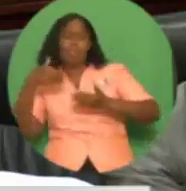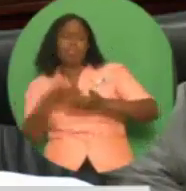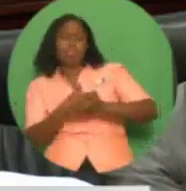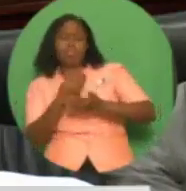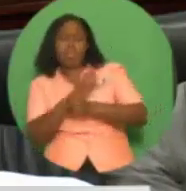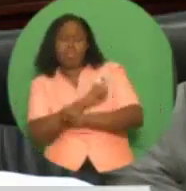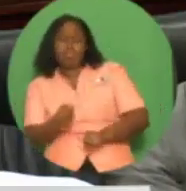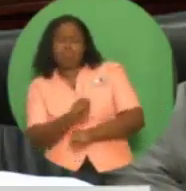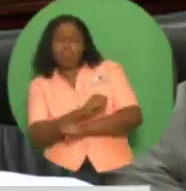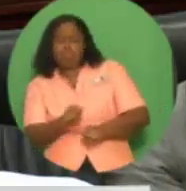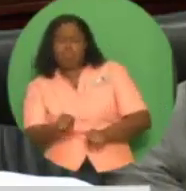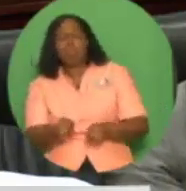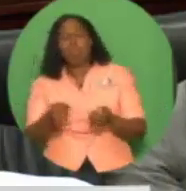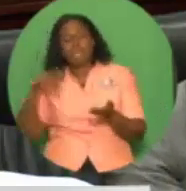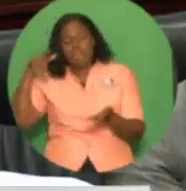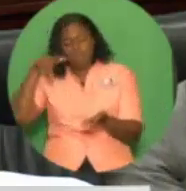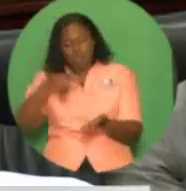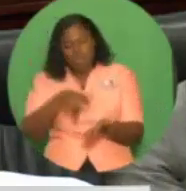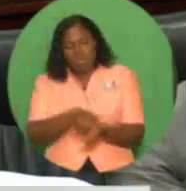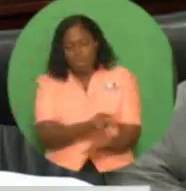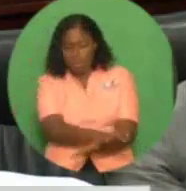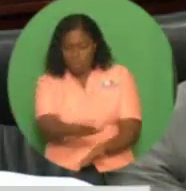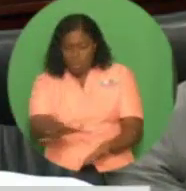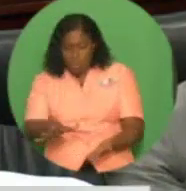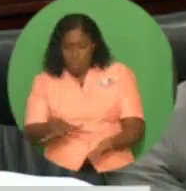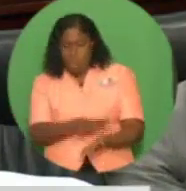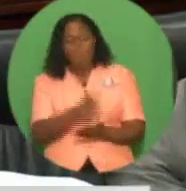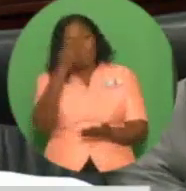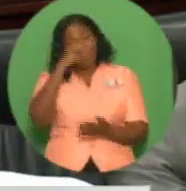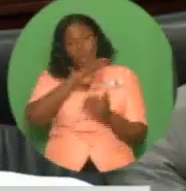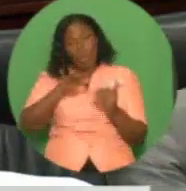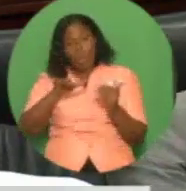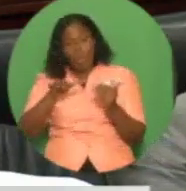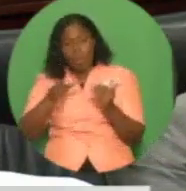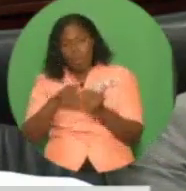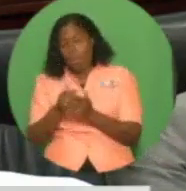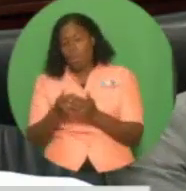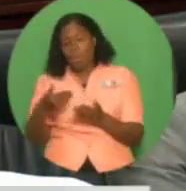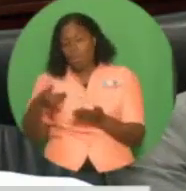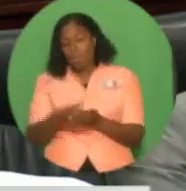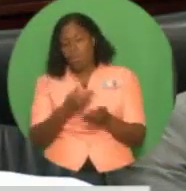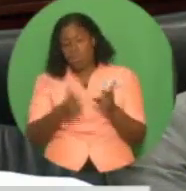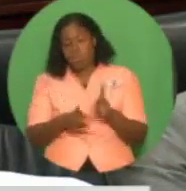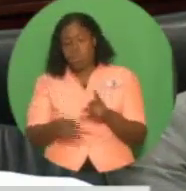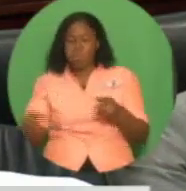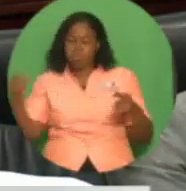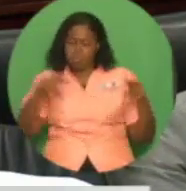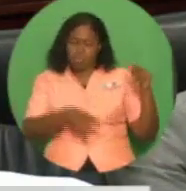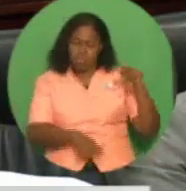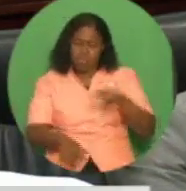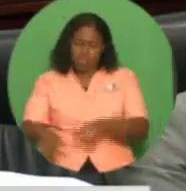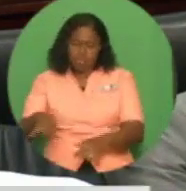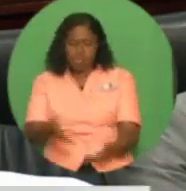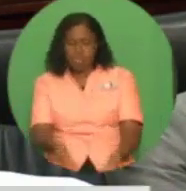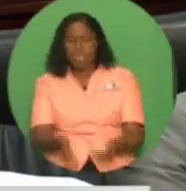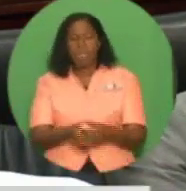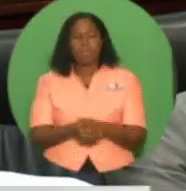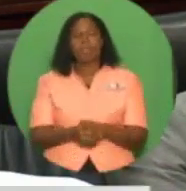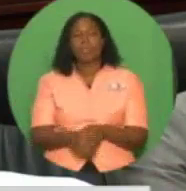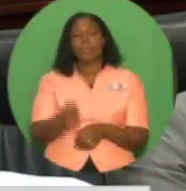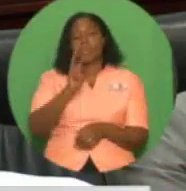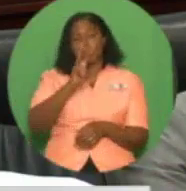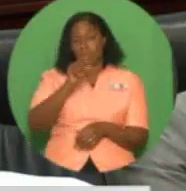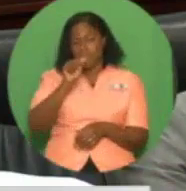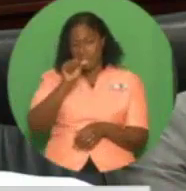collaborating with the Tobago House of Assembly on another, on a number of other initiatives. The Water and Sewerage Authority and the